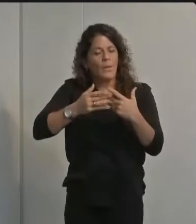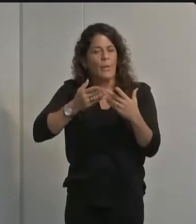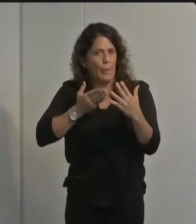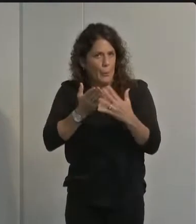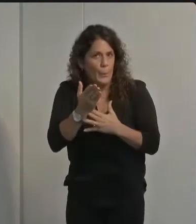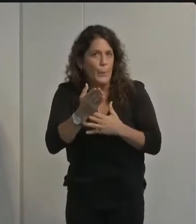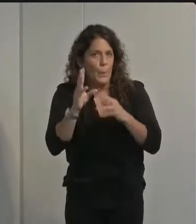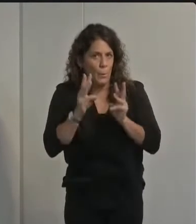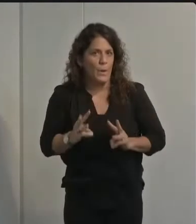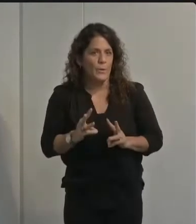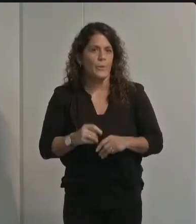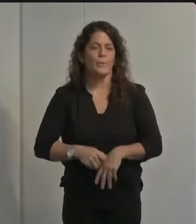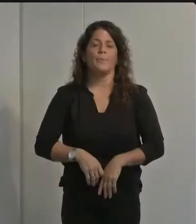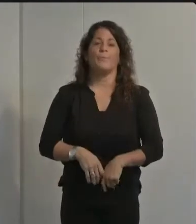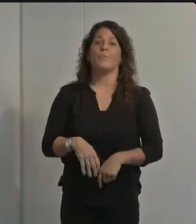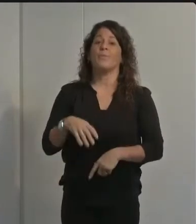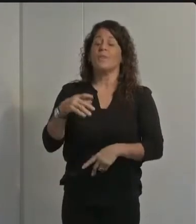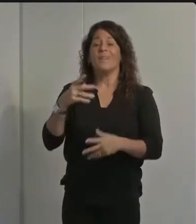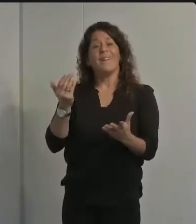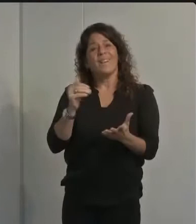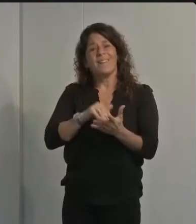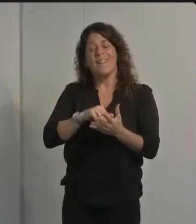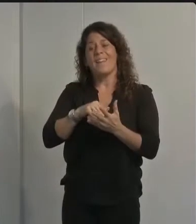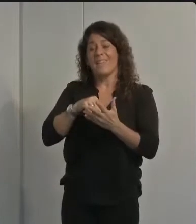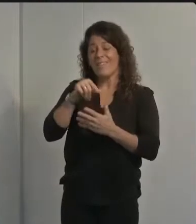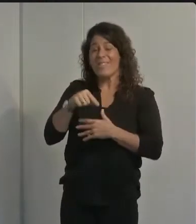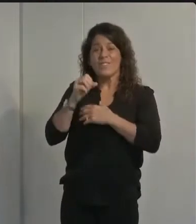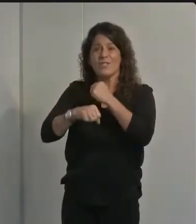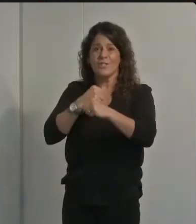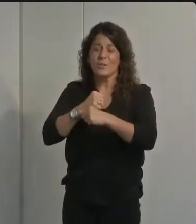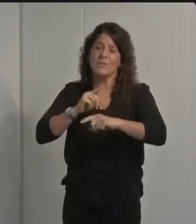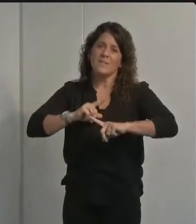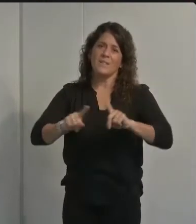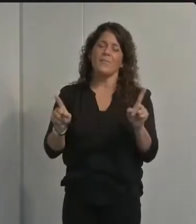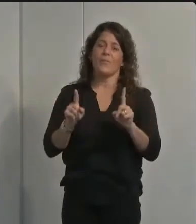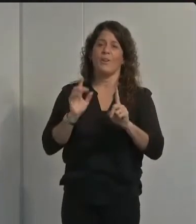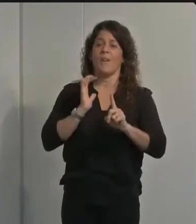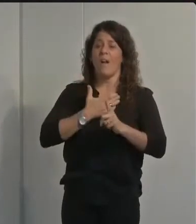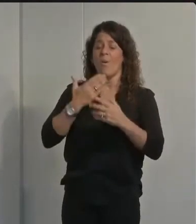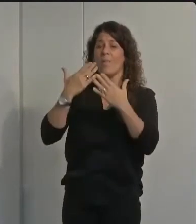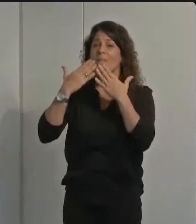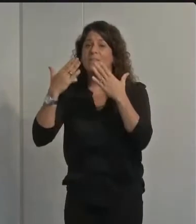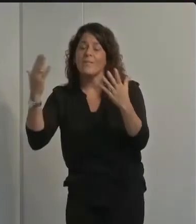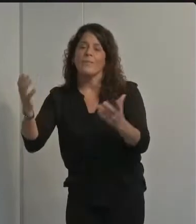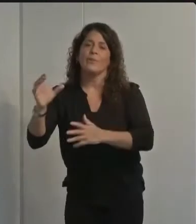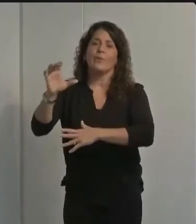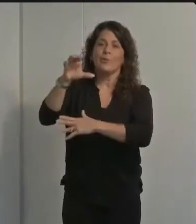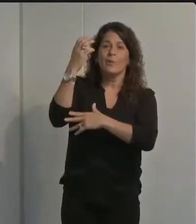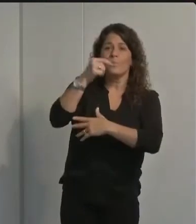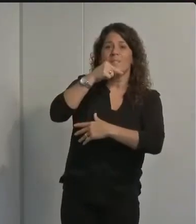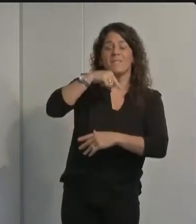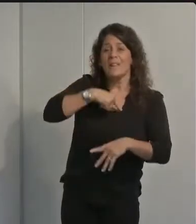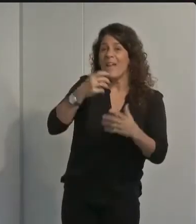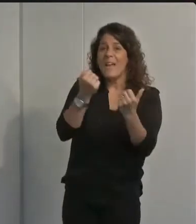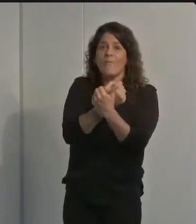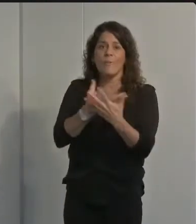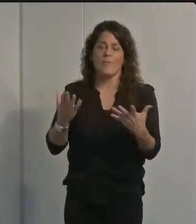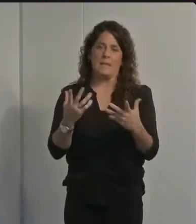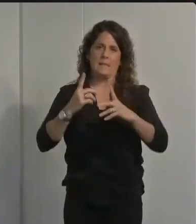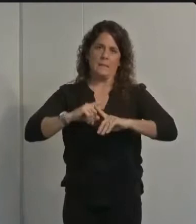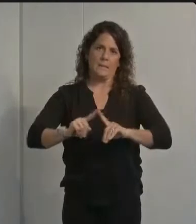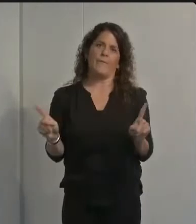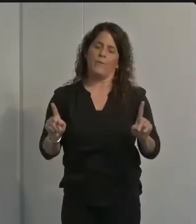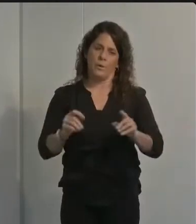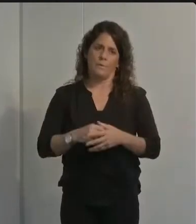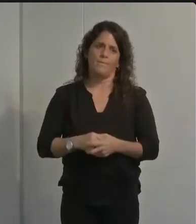friends however as we've said before this year is different we need to find new ways to be safe and to celebrate next i'd